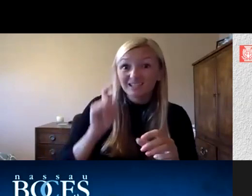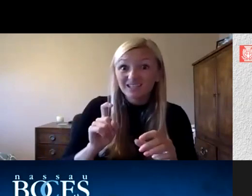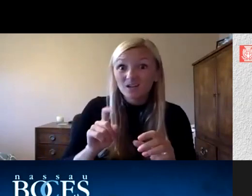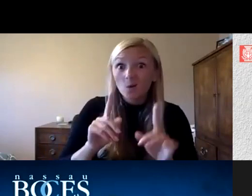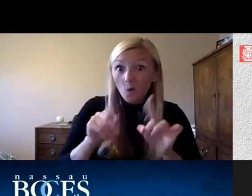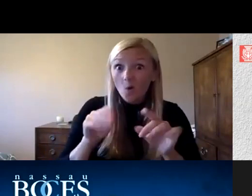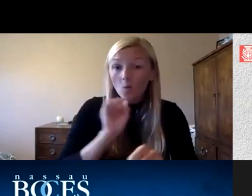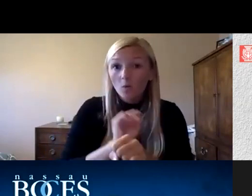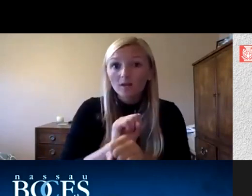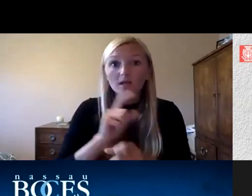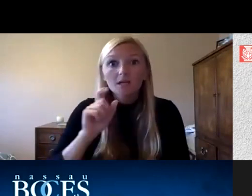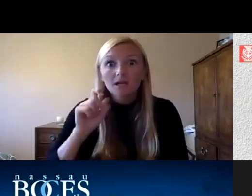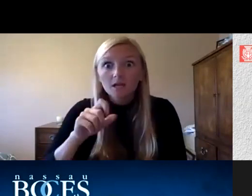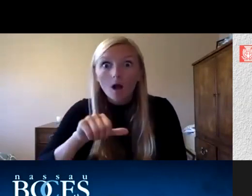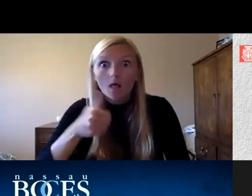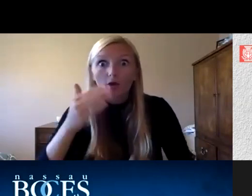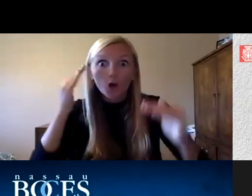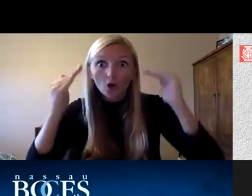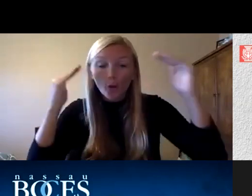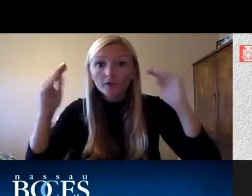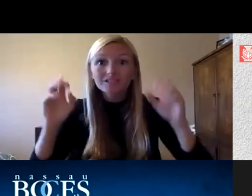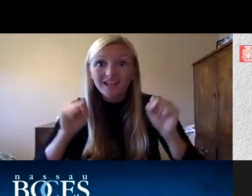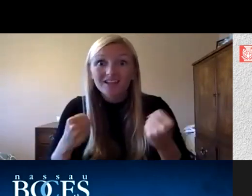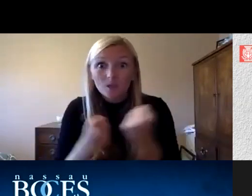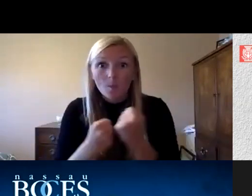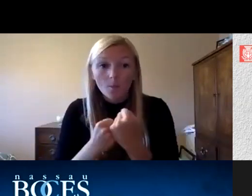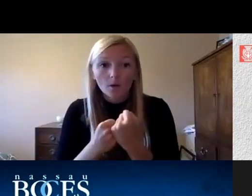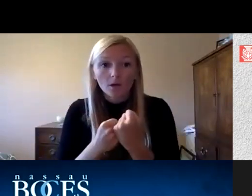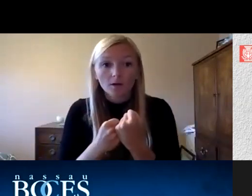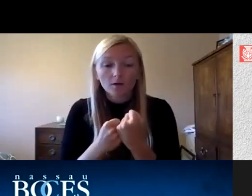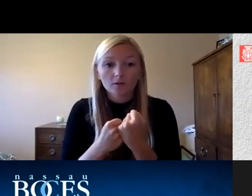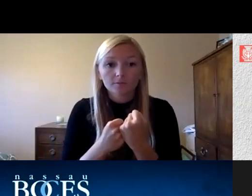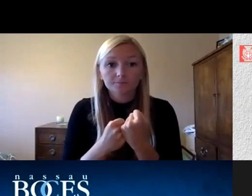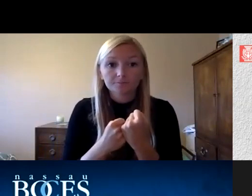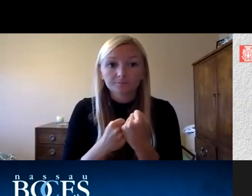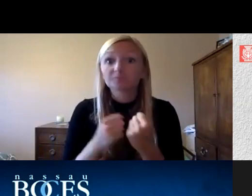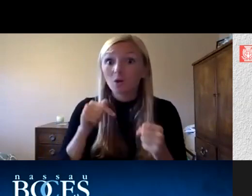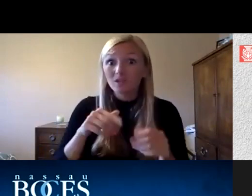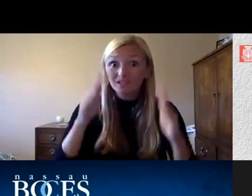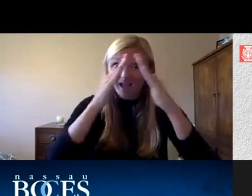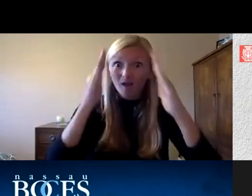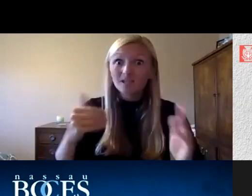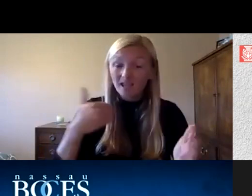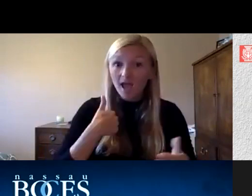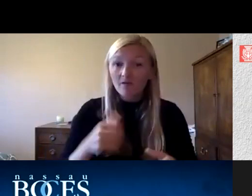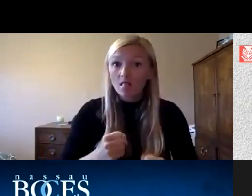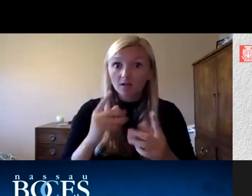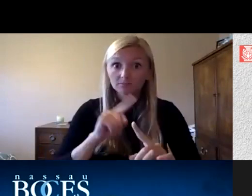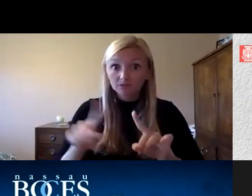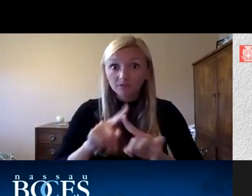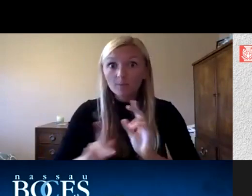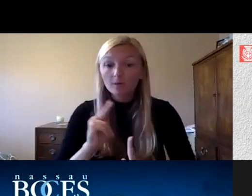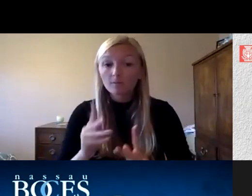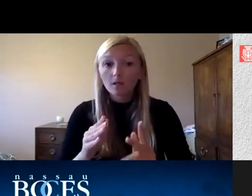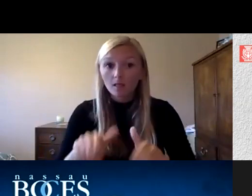um adults there to be able to support children in their learning and so these multi-dimensional housing units are now being designed and developed so